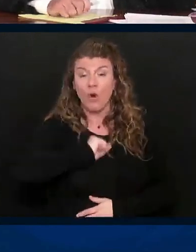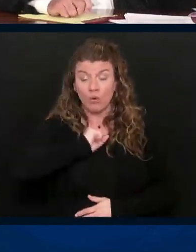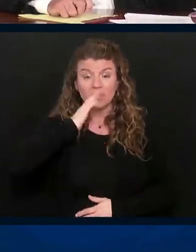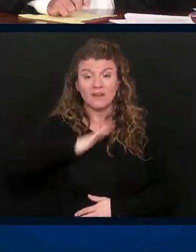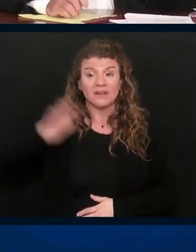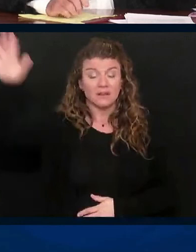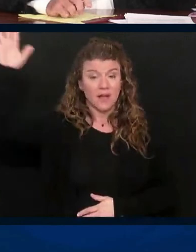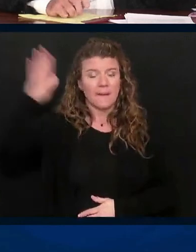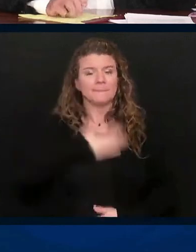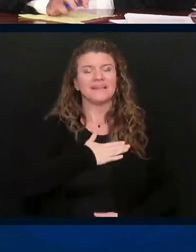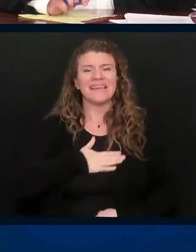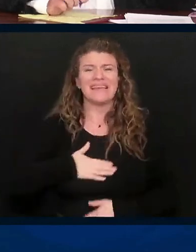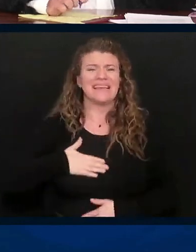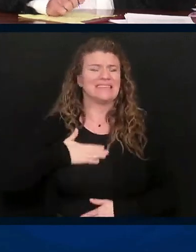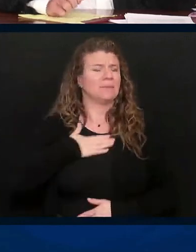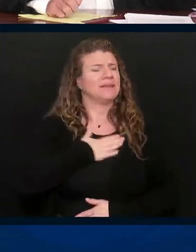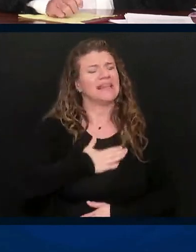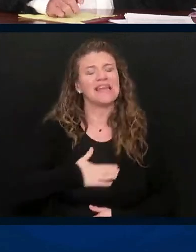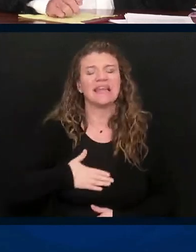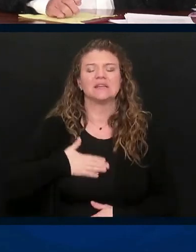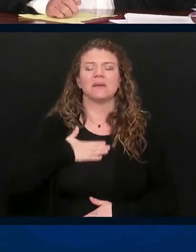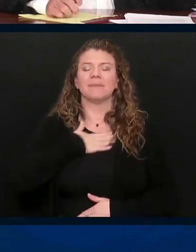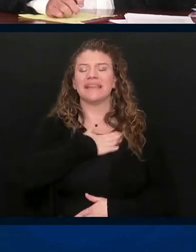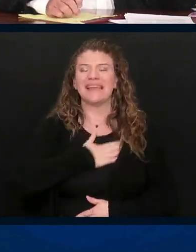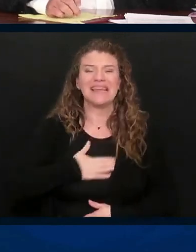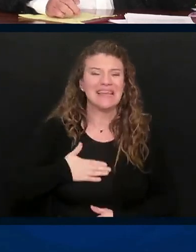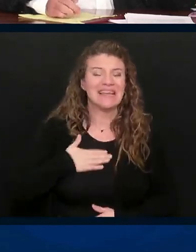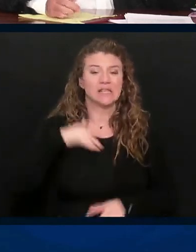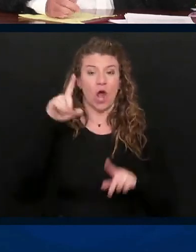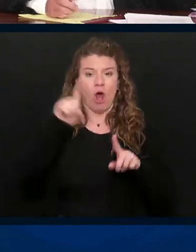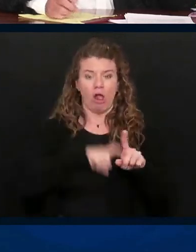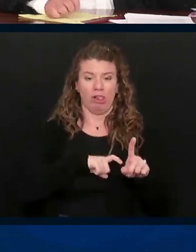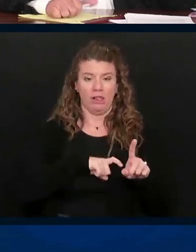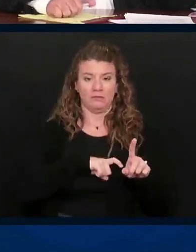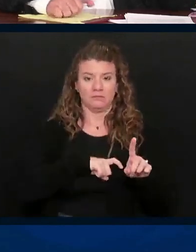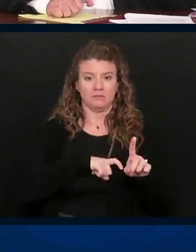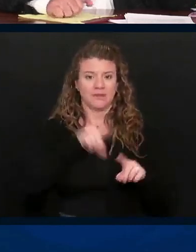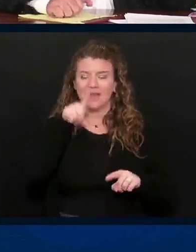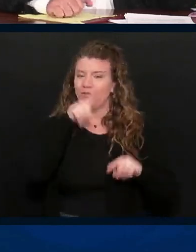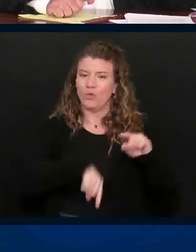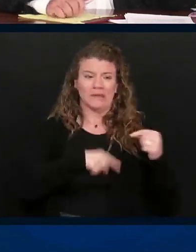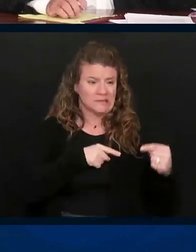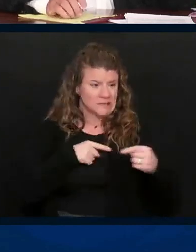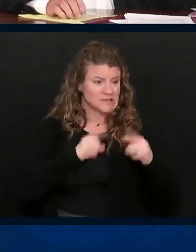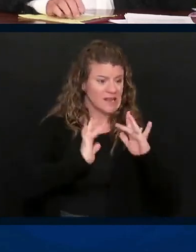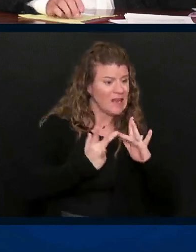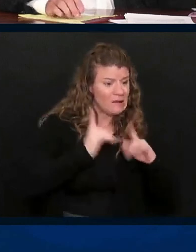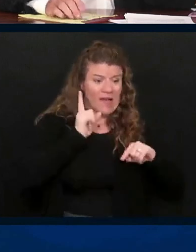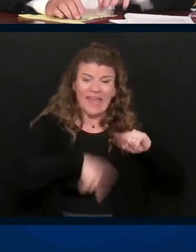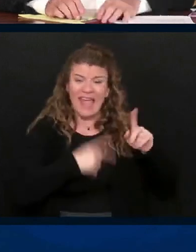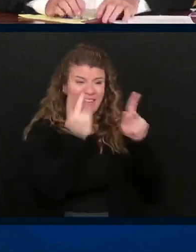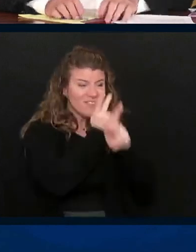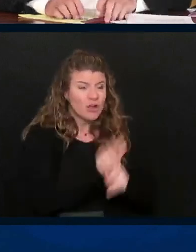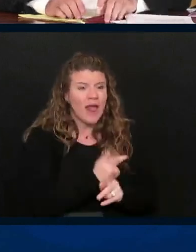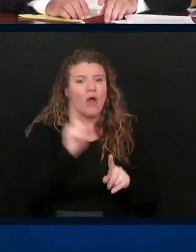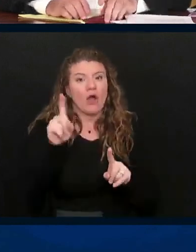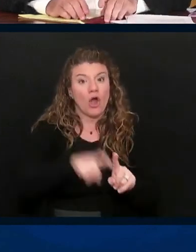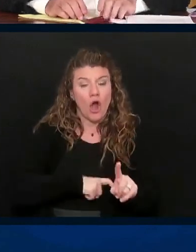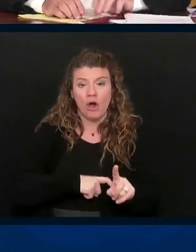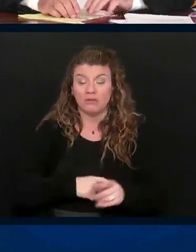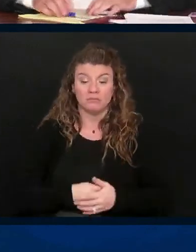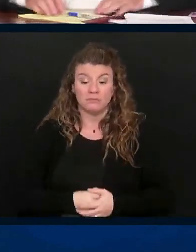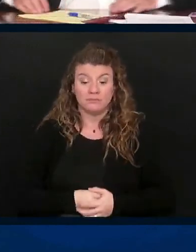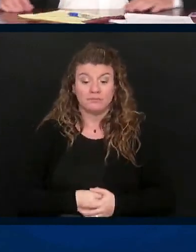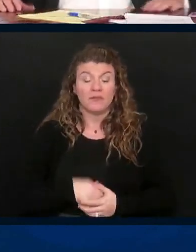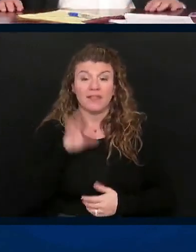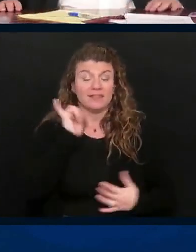please, please, just absolutely call us if you're having trouble getting online and getting registered and everything. I mean, that's a